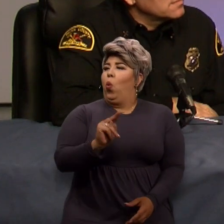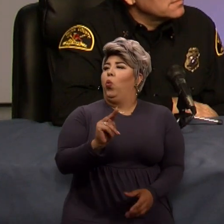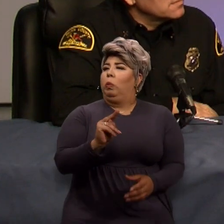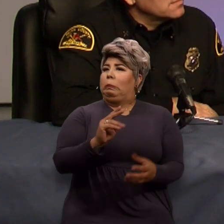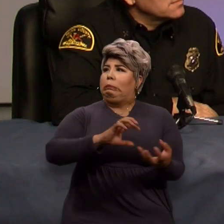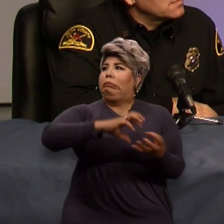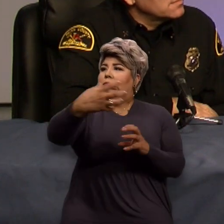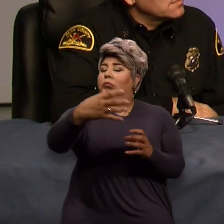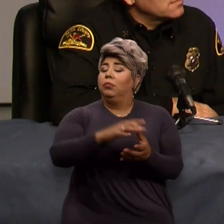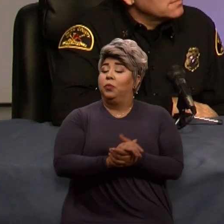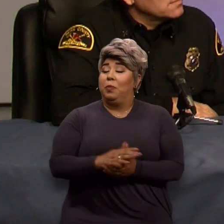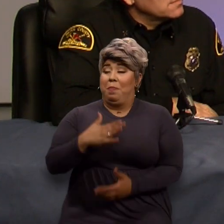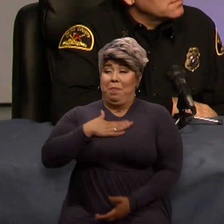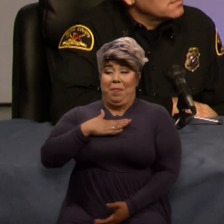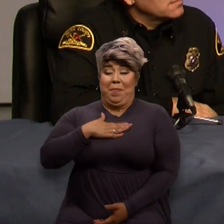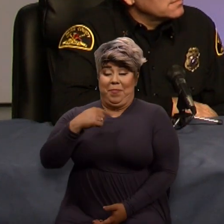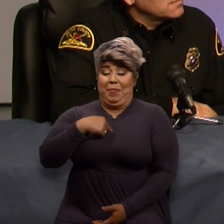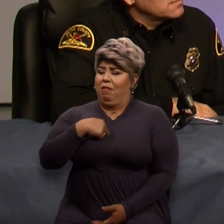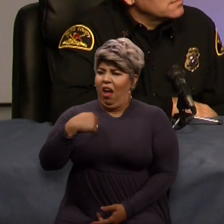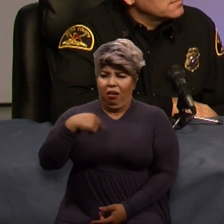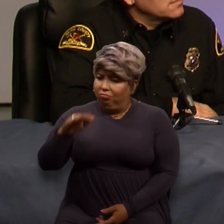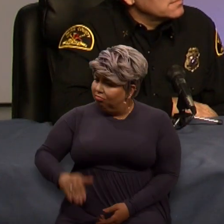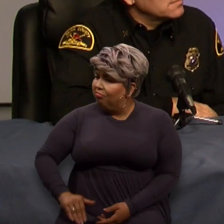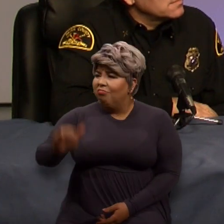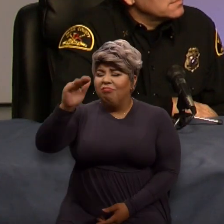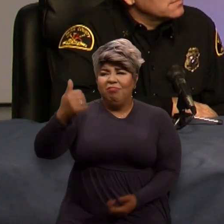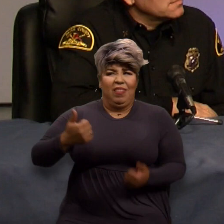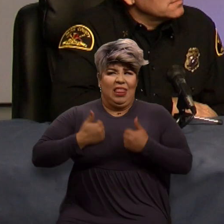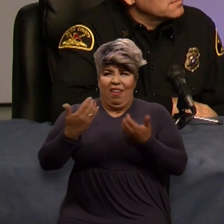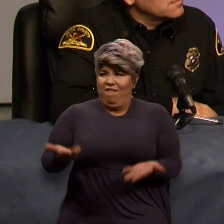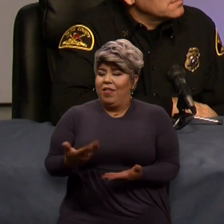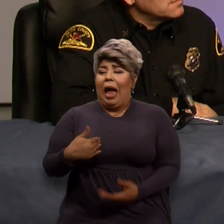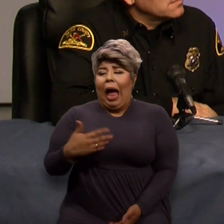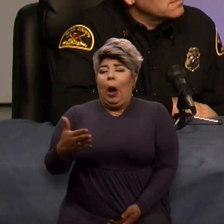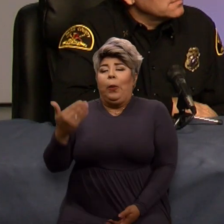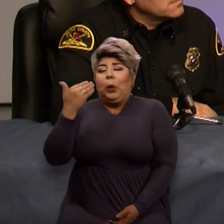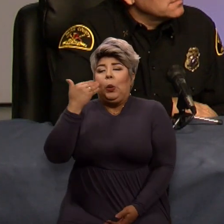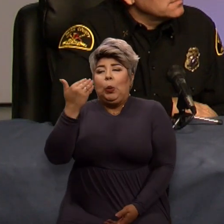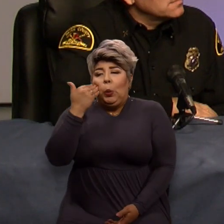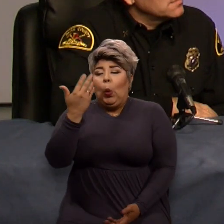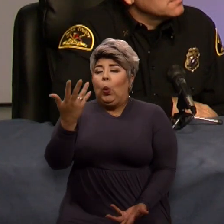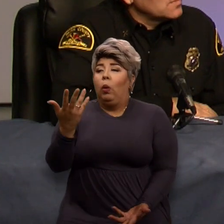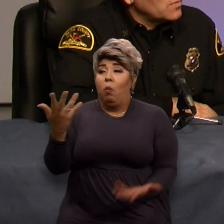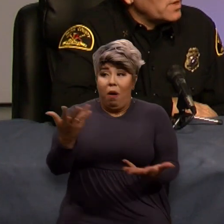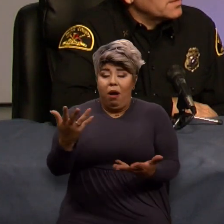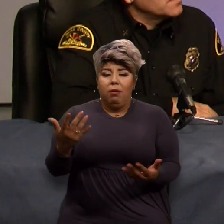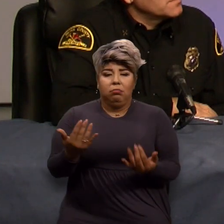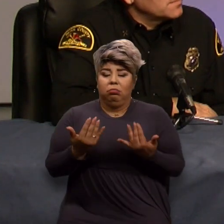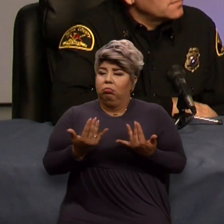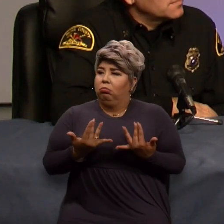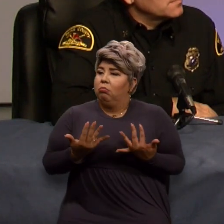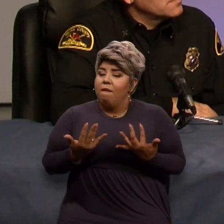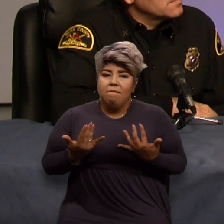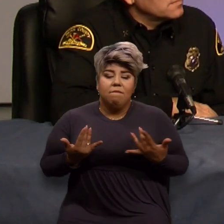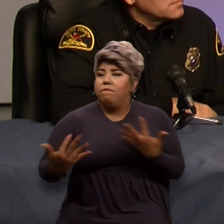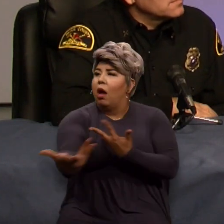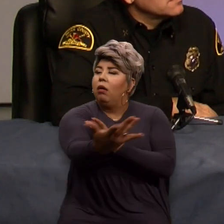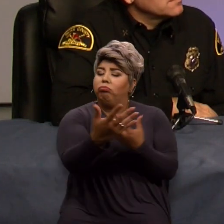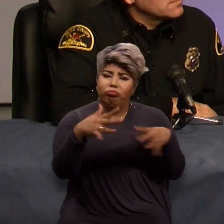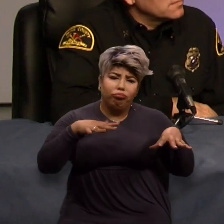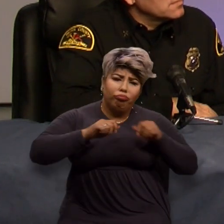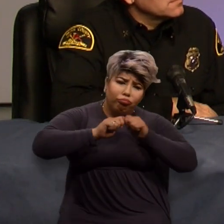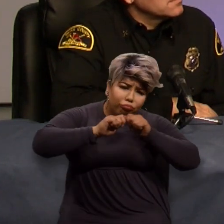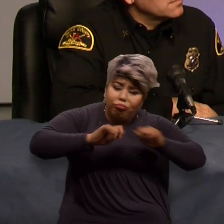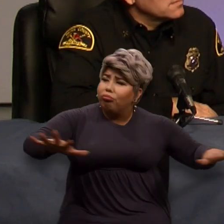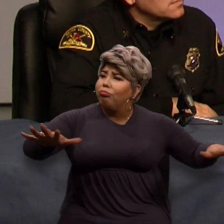for me personally, I've lived here my whole life. I know about how fast wildfires can spread. Earthquakes,